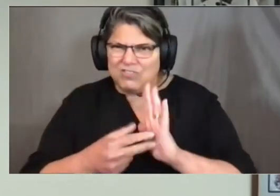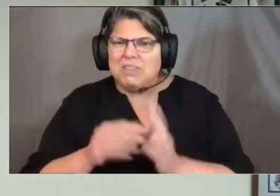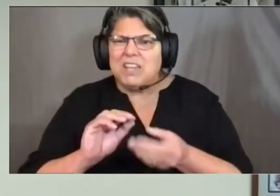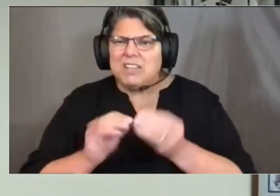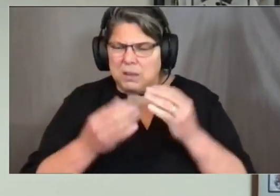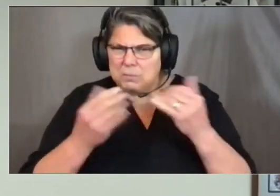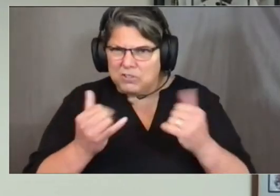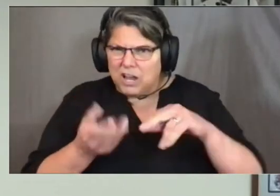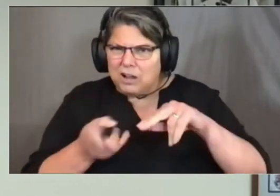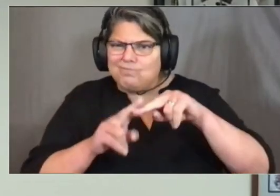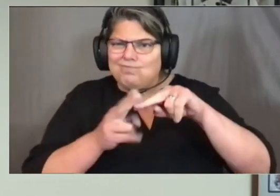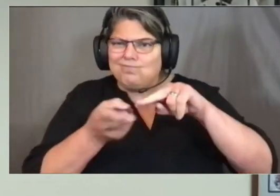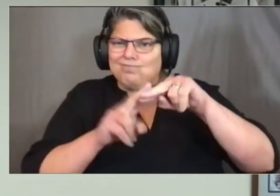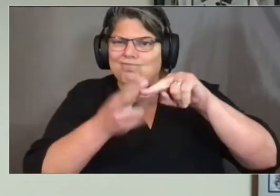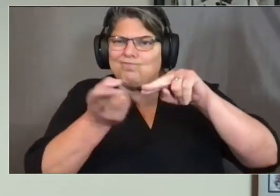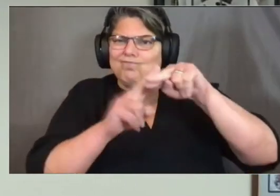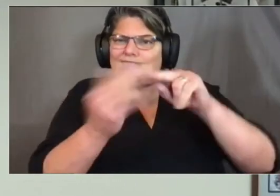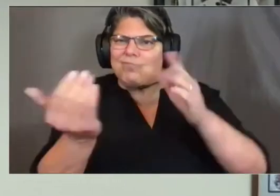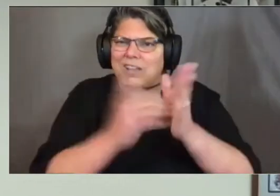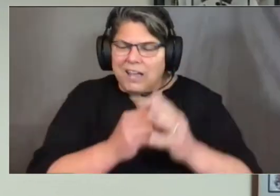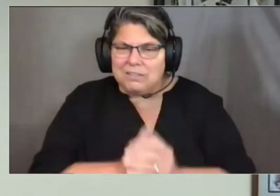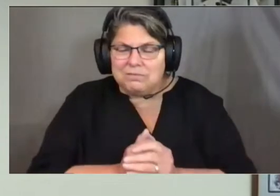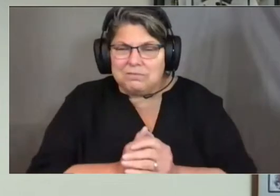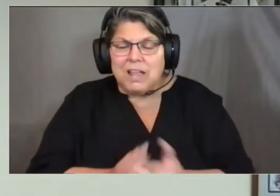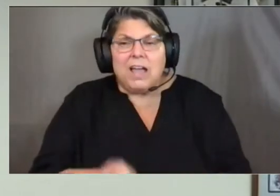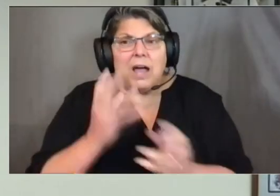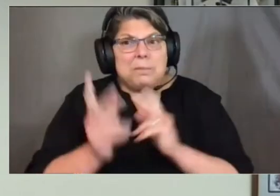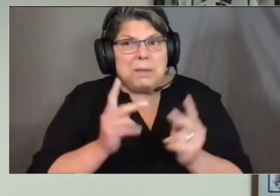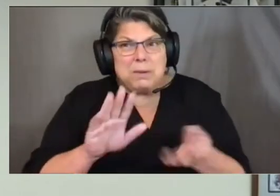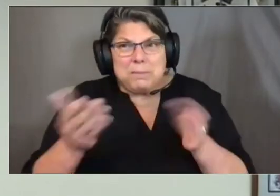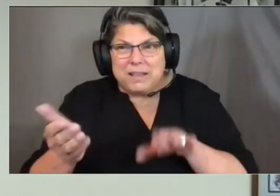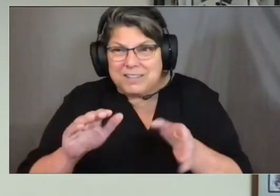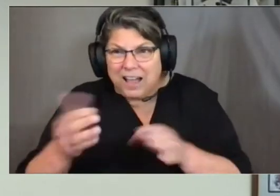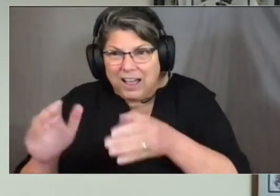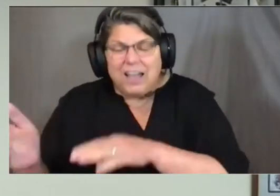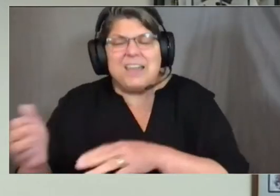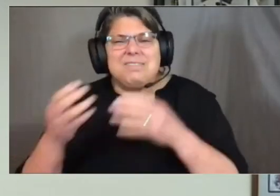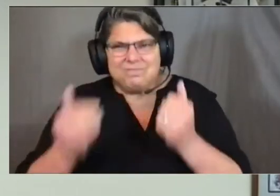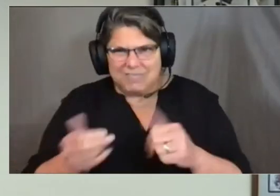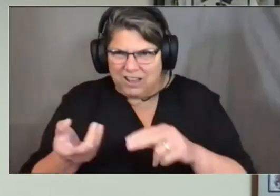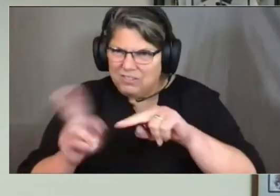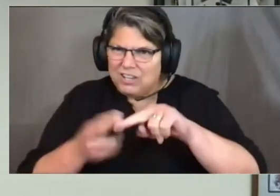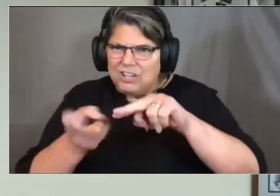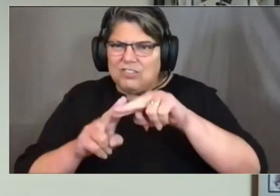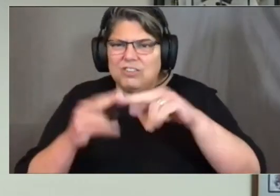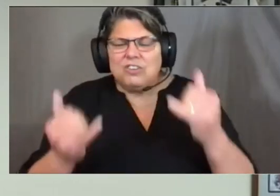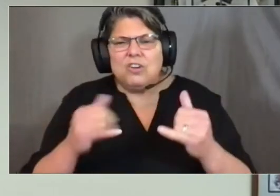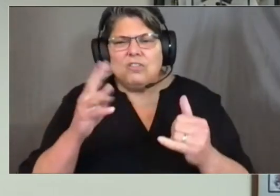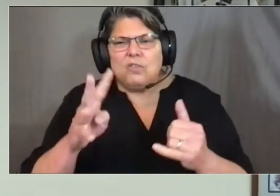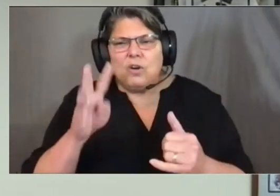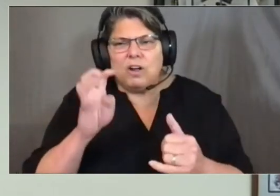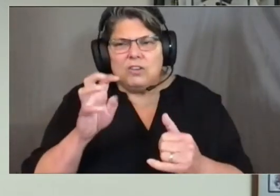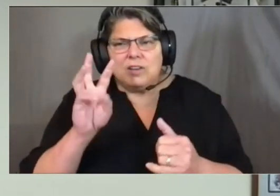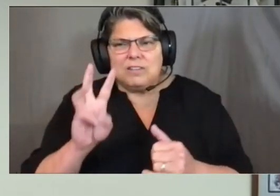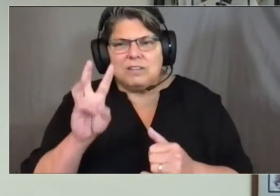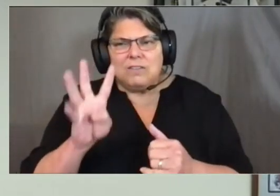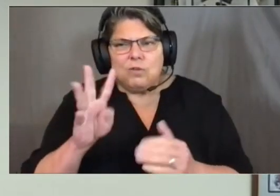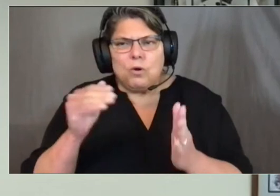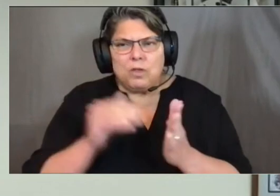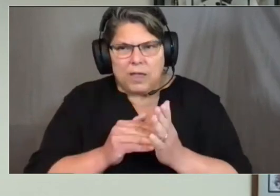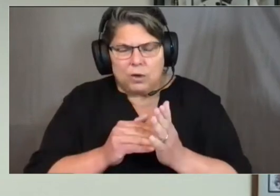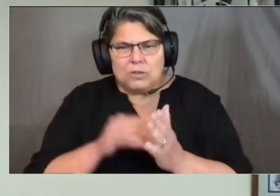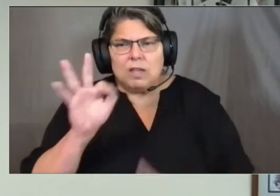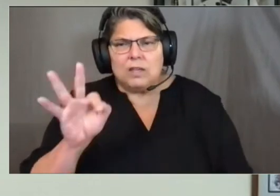The deaths are also increasing with 464,098.